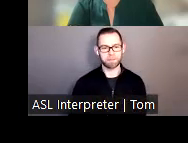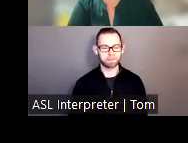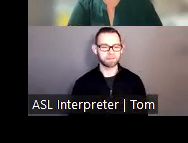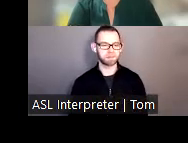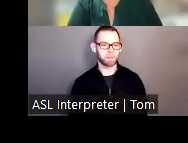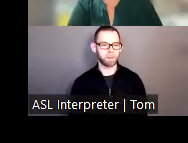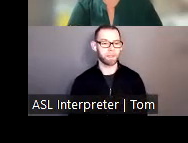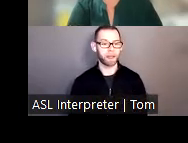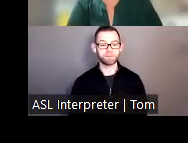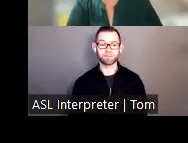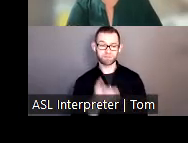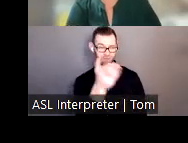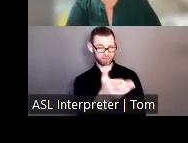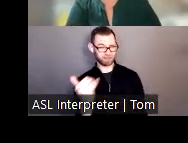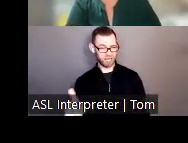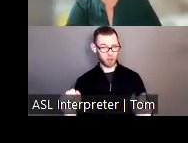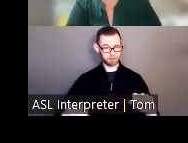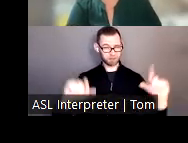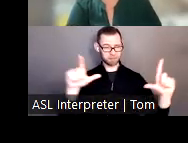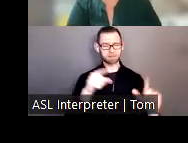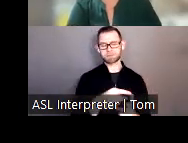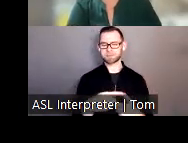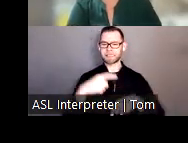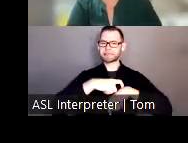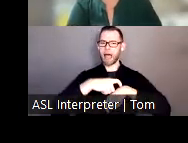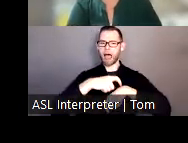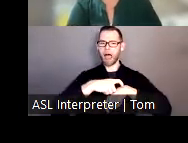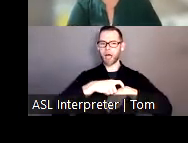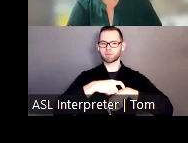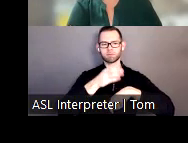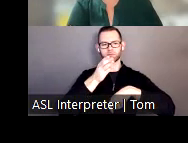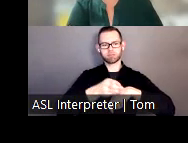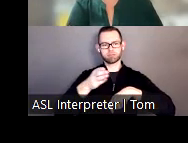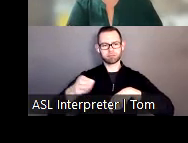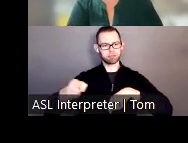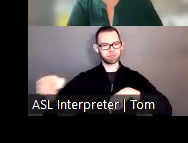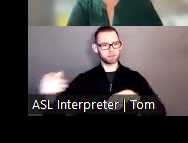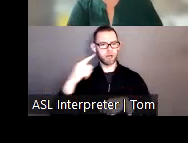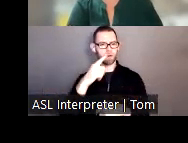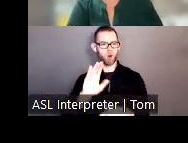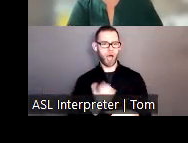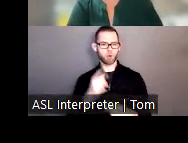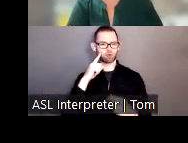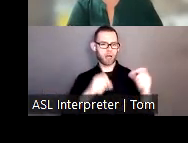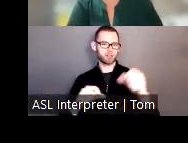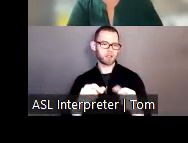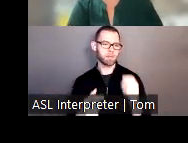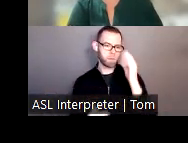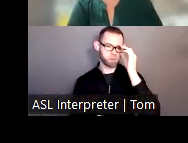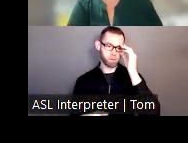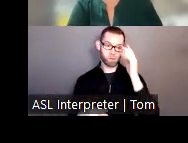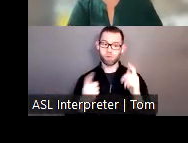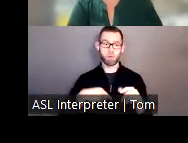This slide talks a little bit about the timeline for the issuance of the strategy. It was first released on November